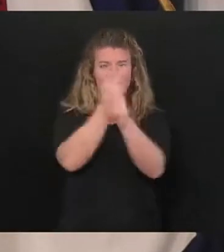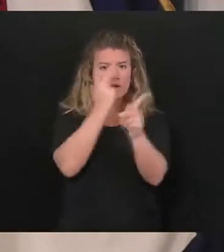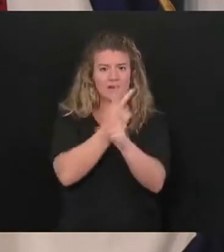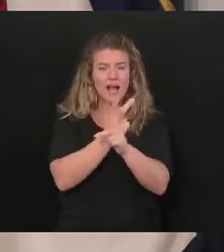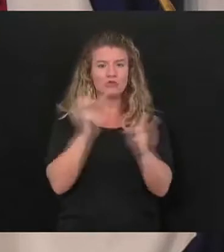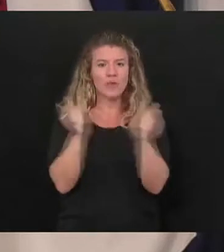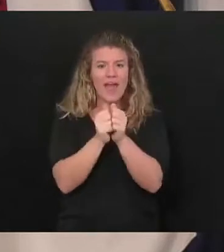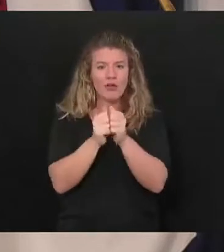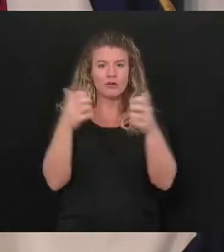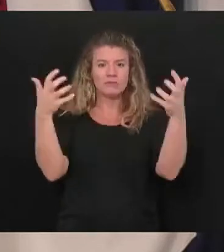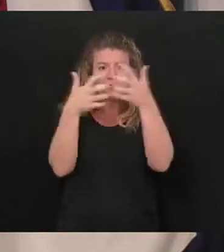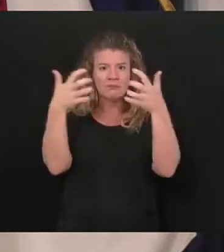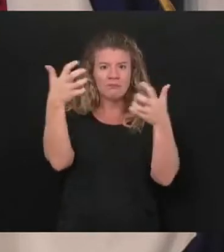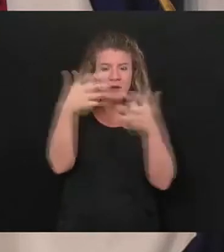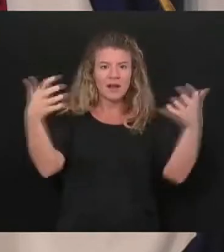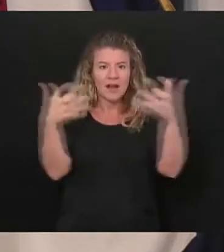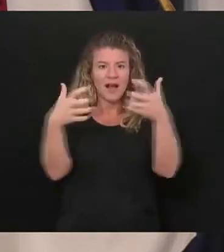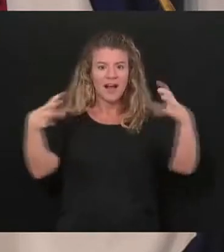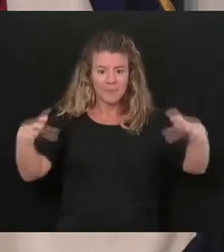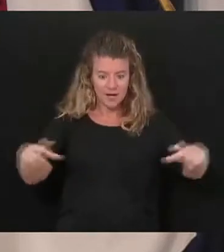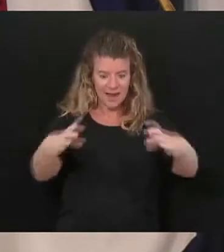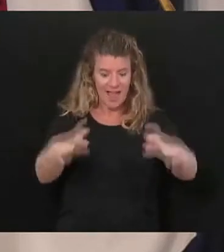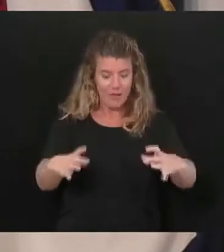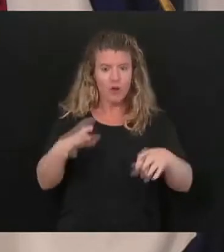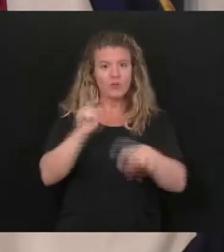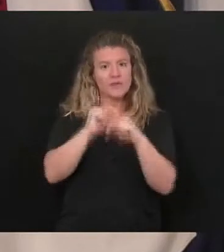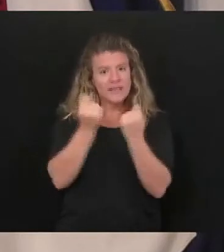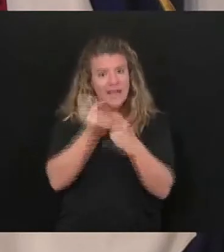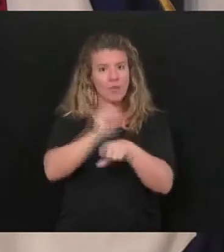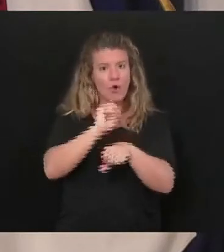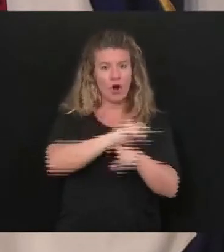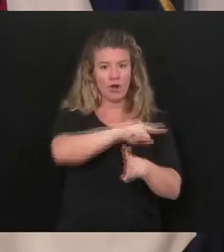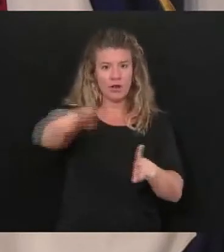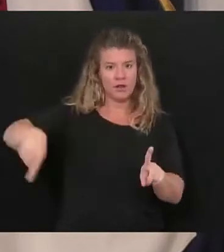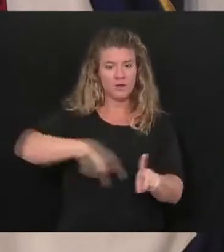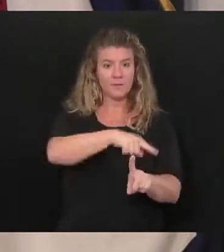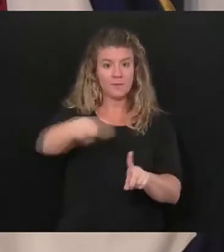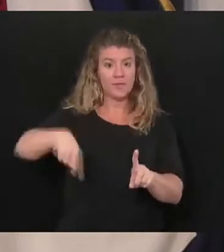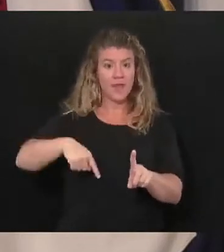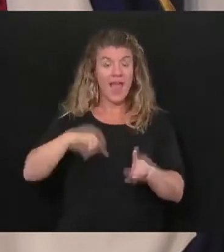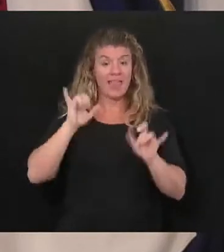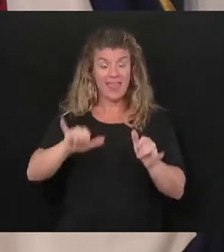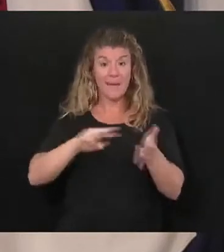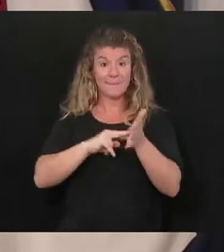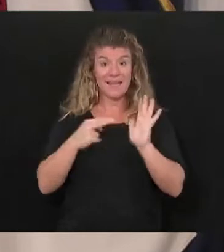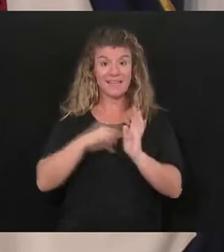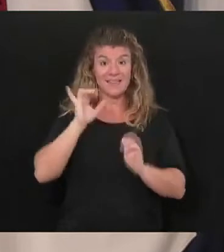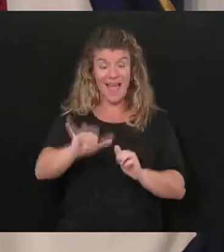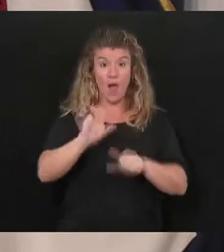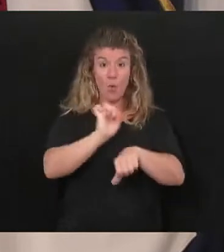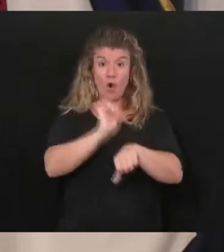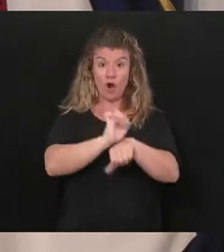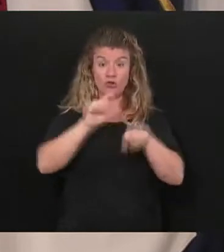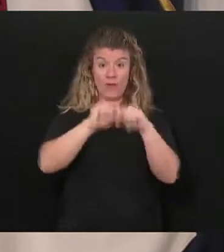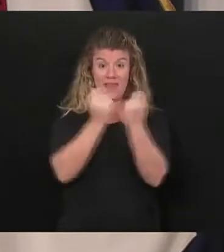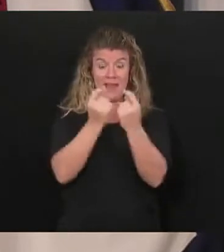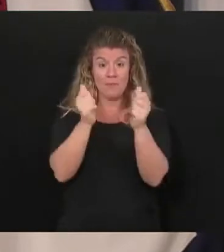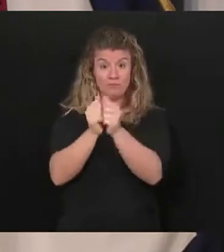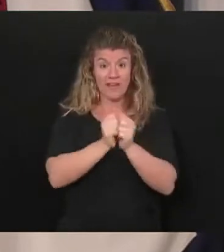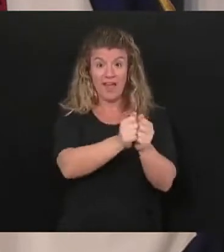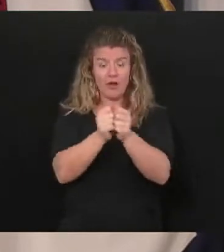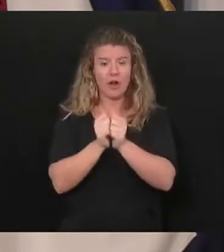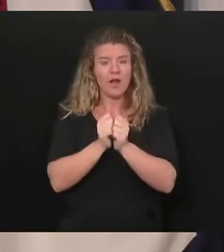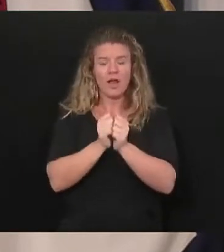pieces of the puzzle were put together and we're going to be able to run across the finish line on June the